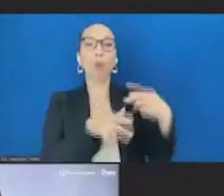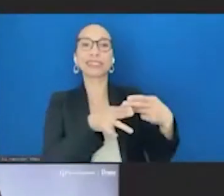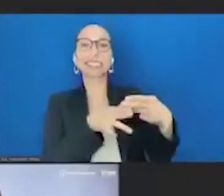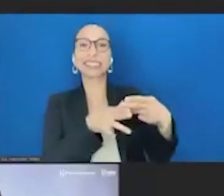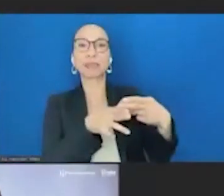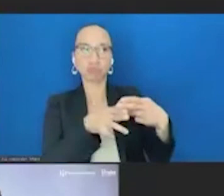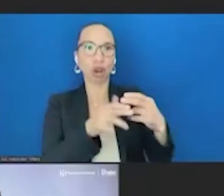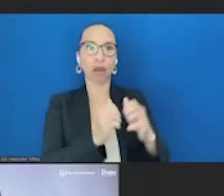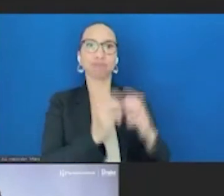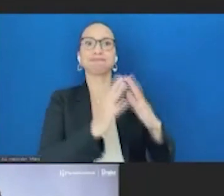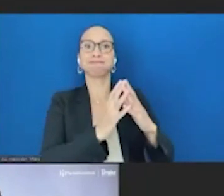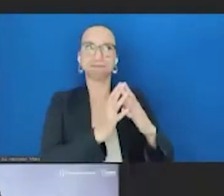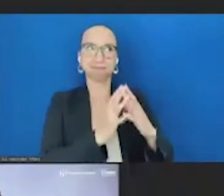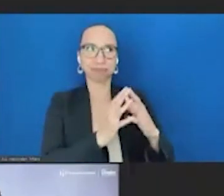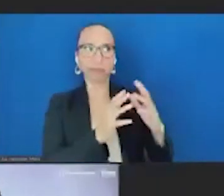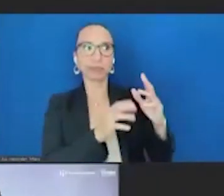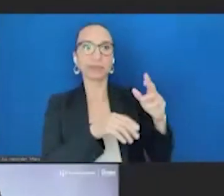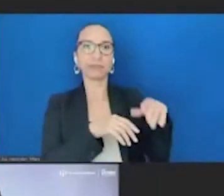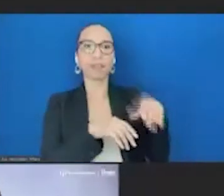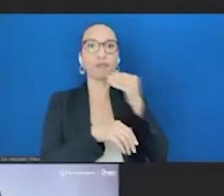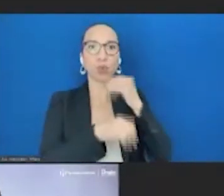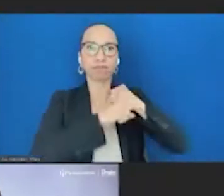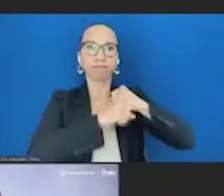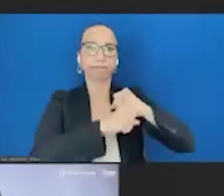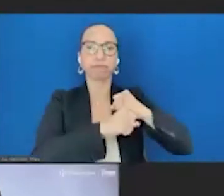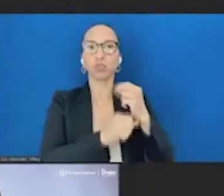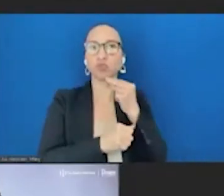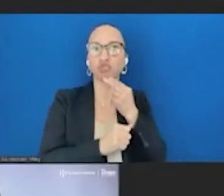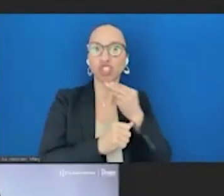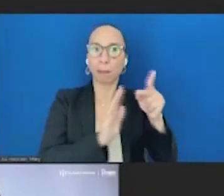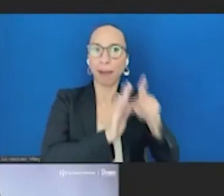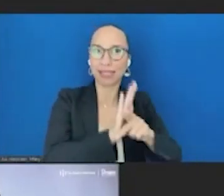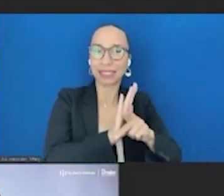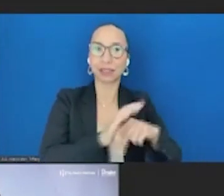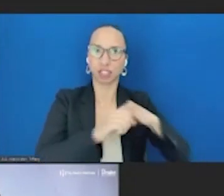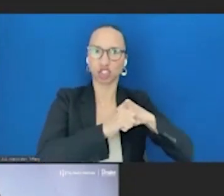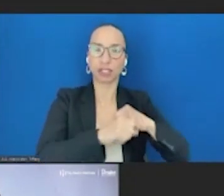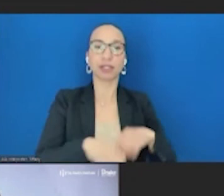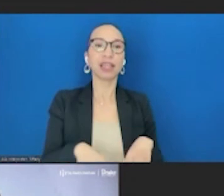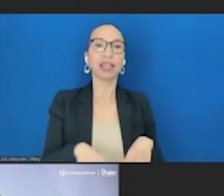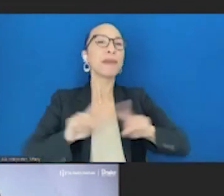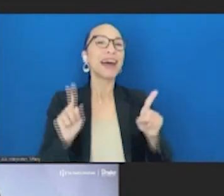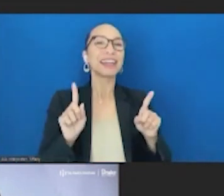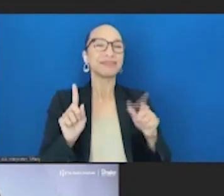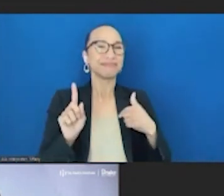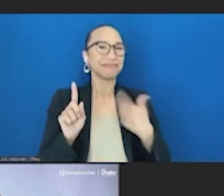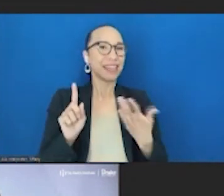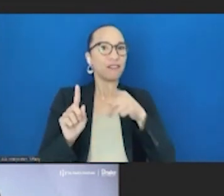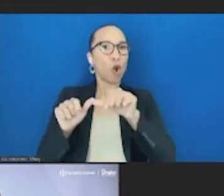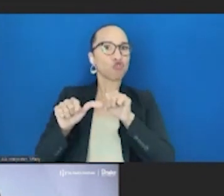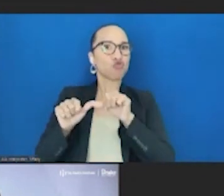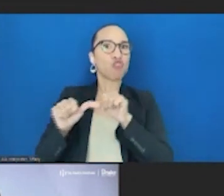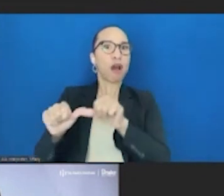some nutrition security policies. But what I don't yet see is that the intersections with chronic diseases,